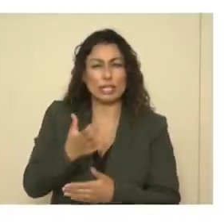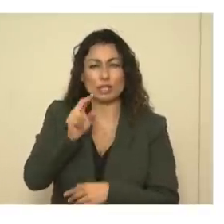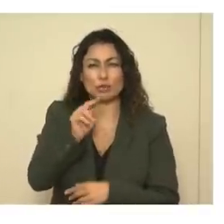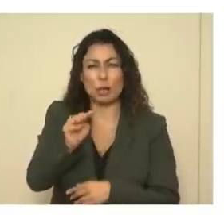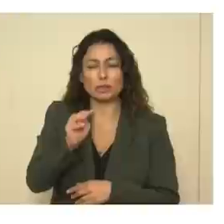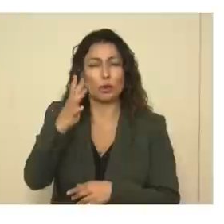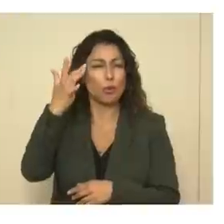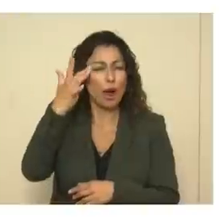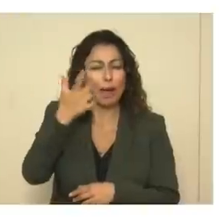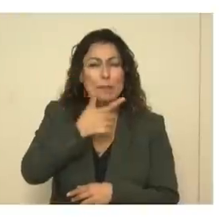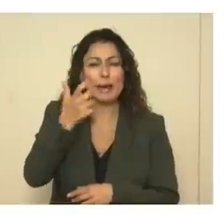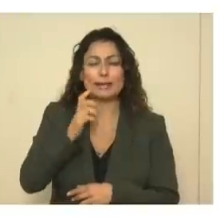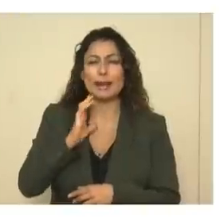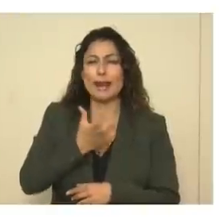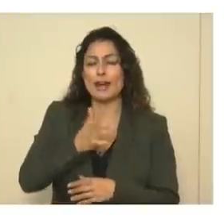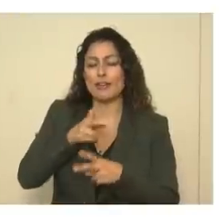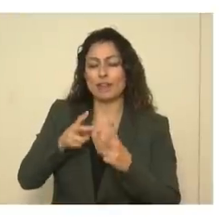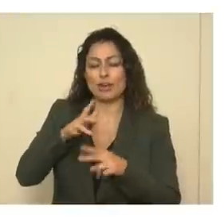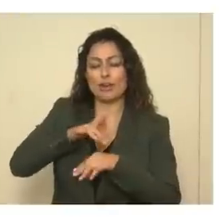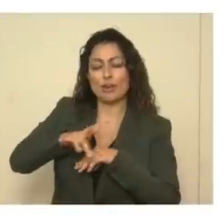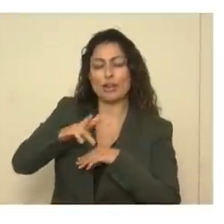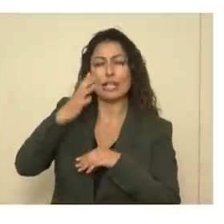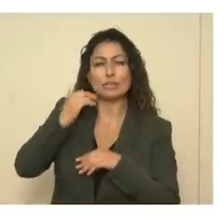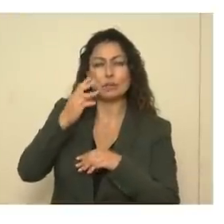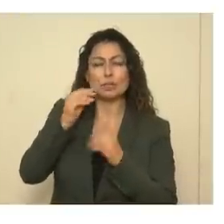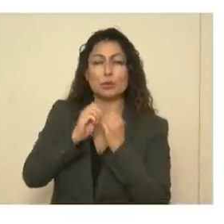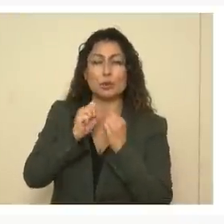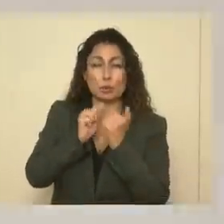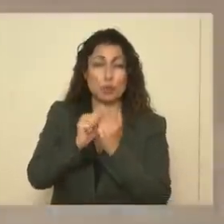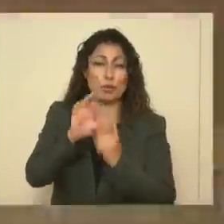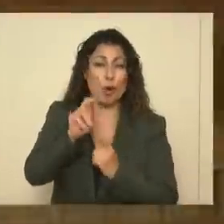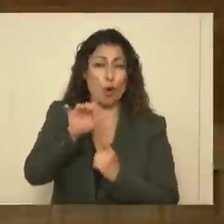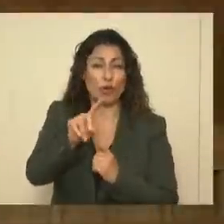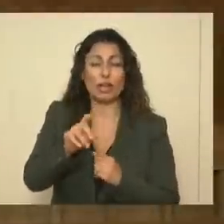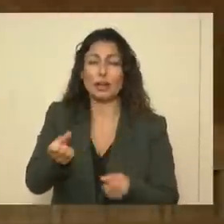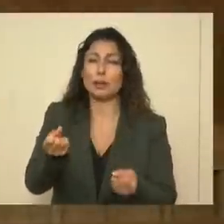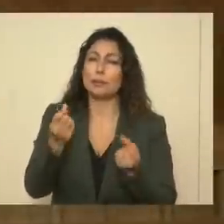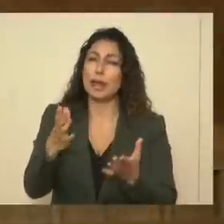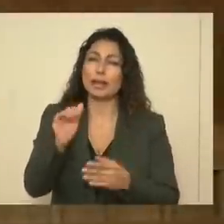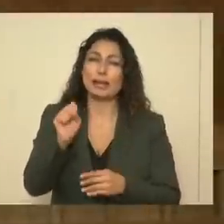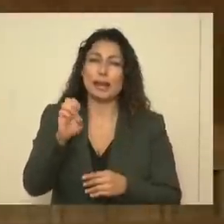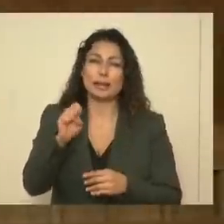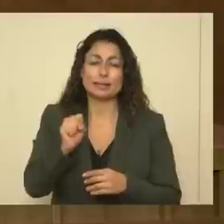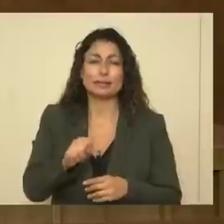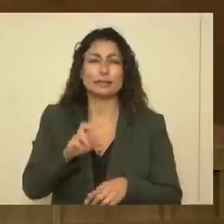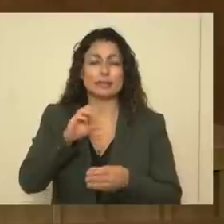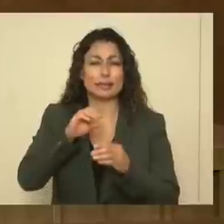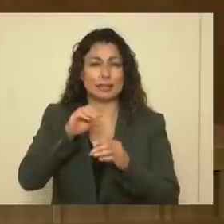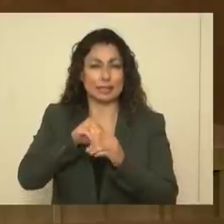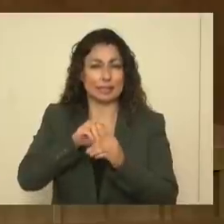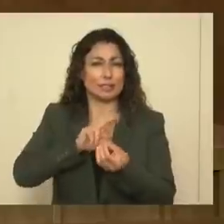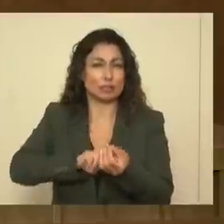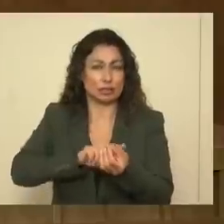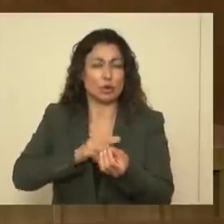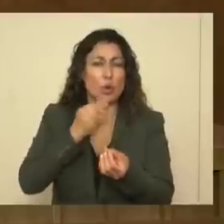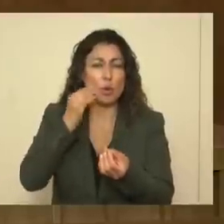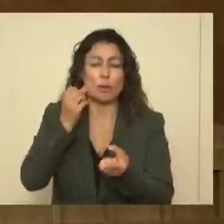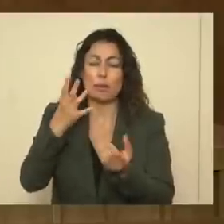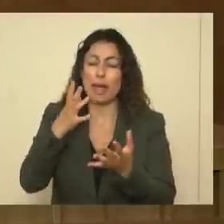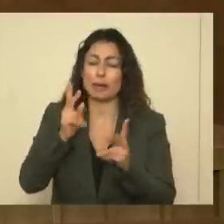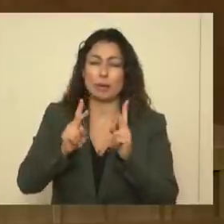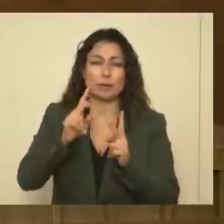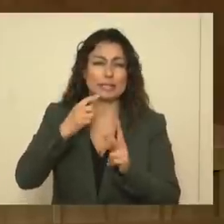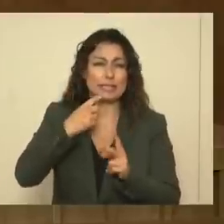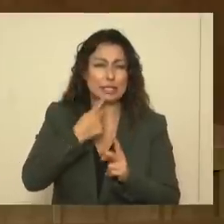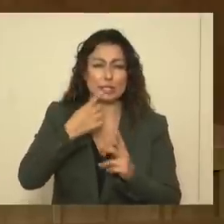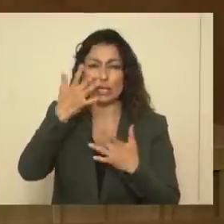here, because our very early experience with COVID was a lot of cases in nursing homes, a lot of people seriously ill, a lot of